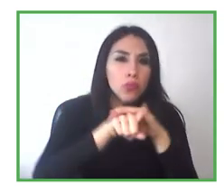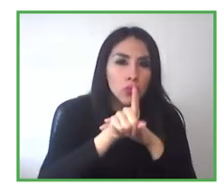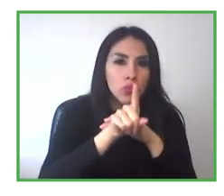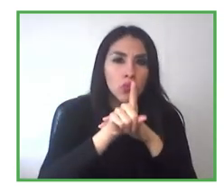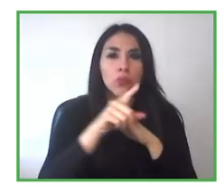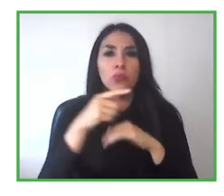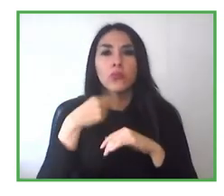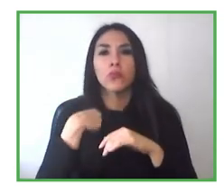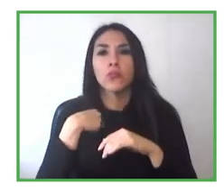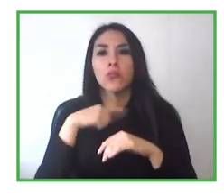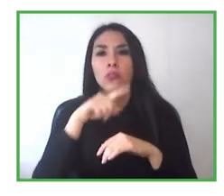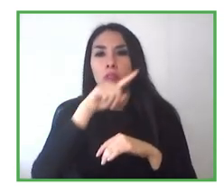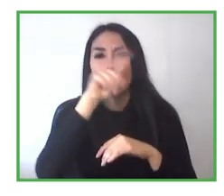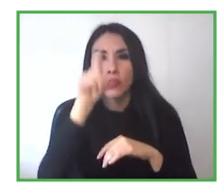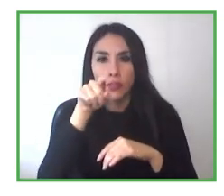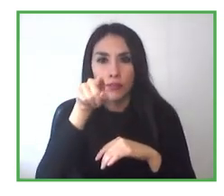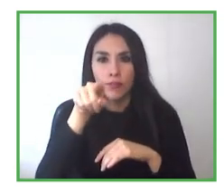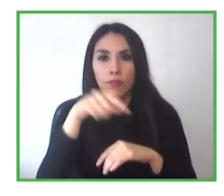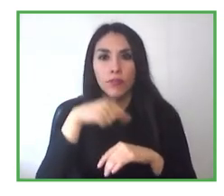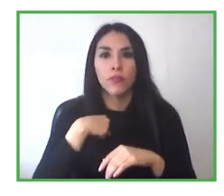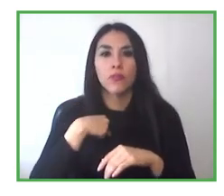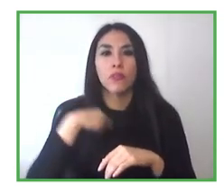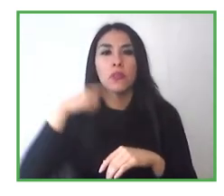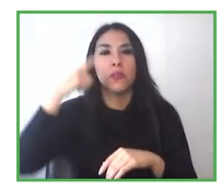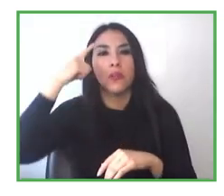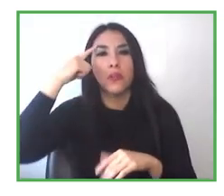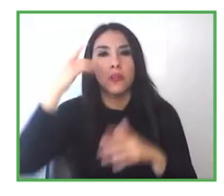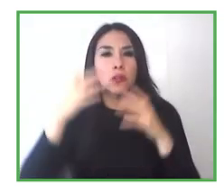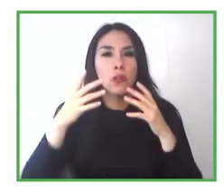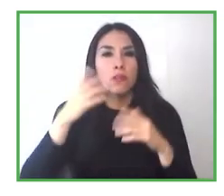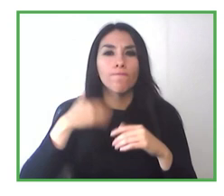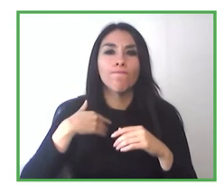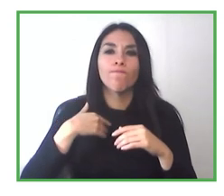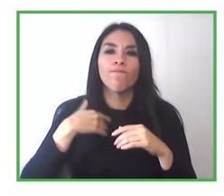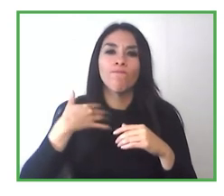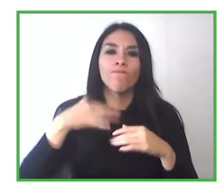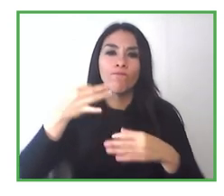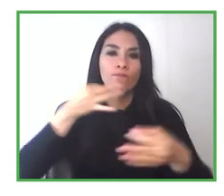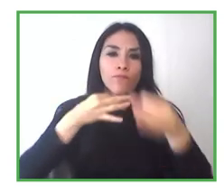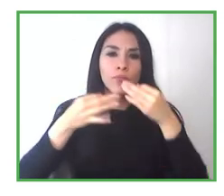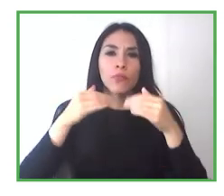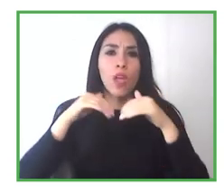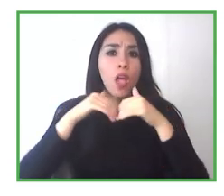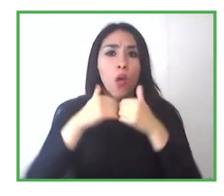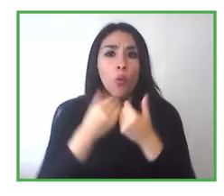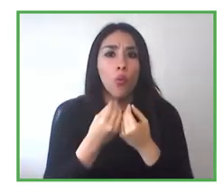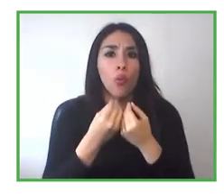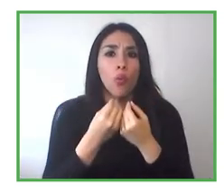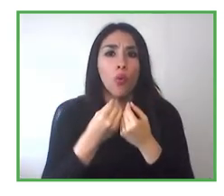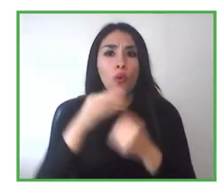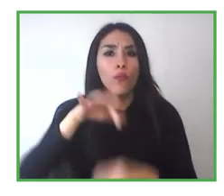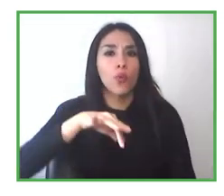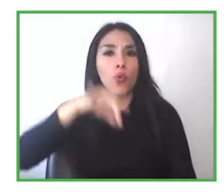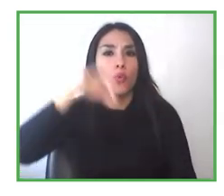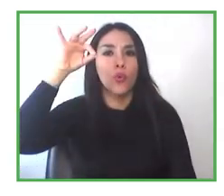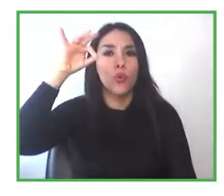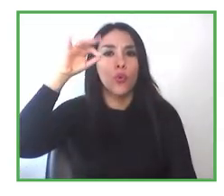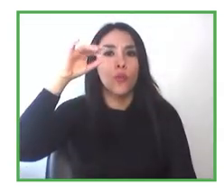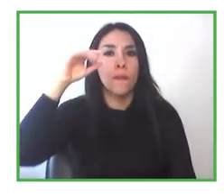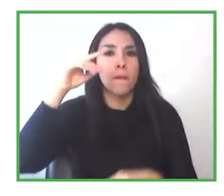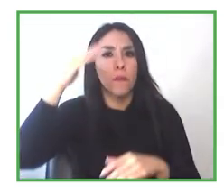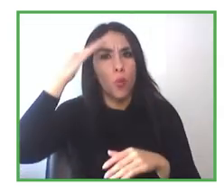here. I think it's very important that you can tell us how do you discover what are the skills and abilities